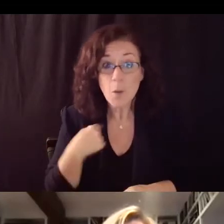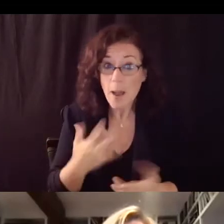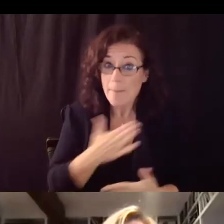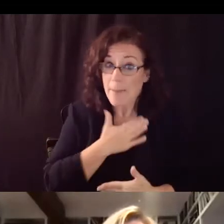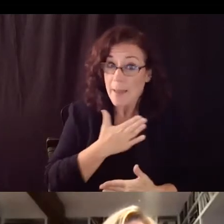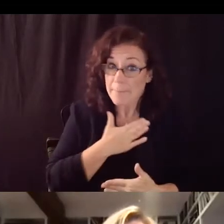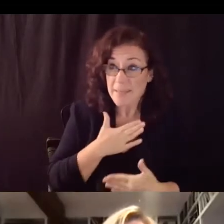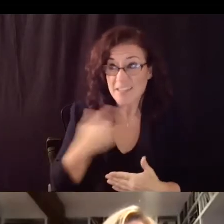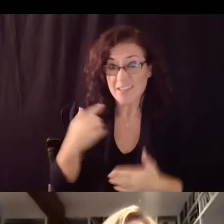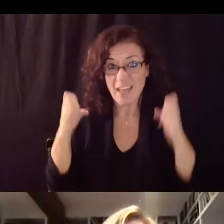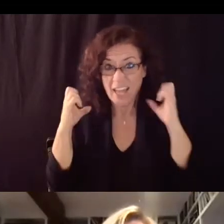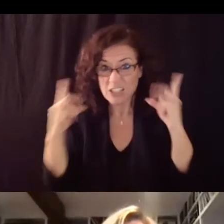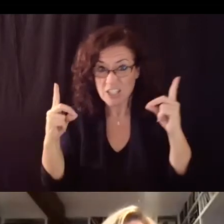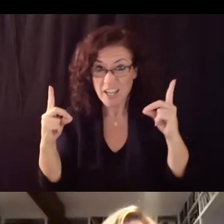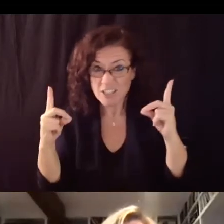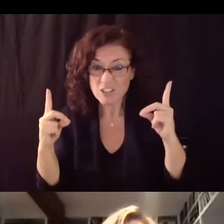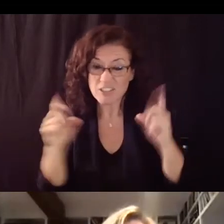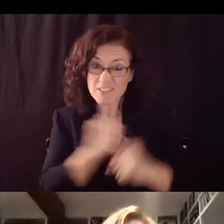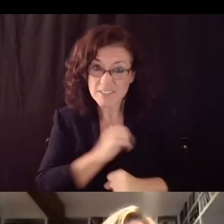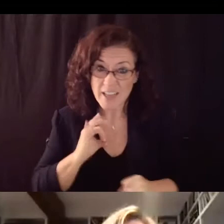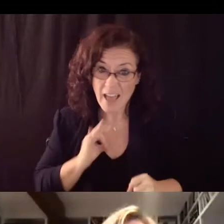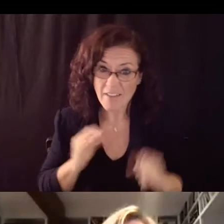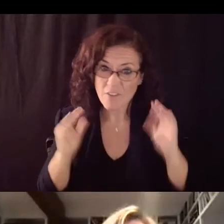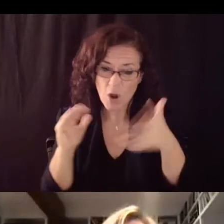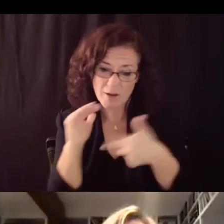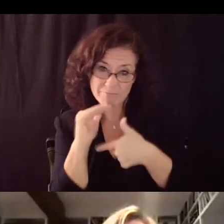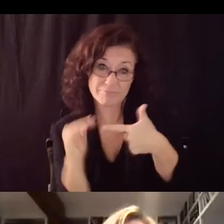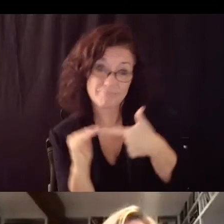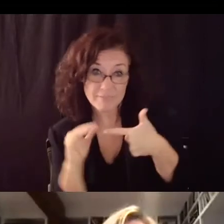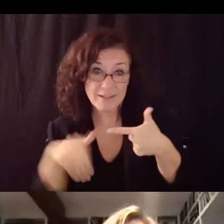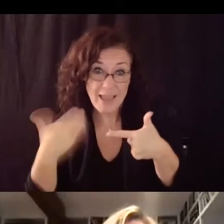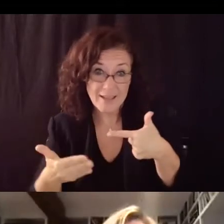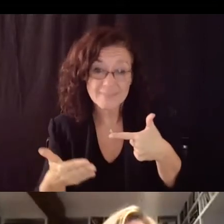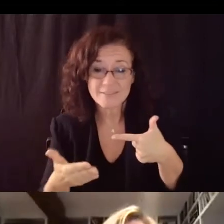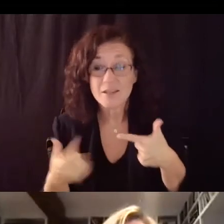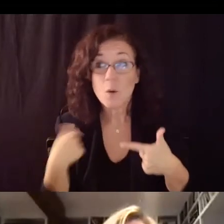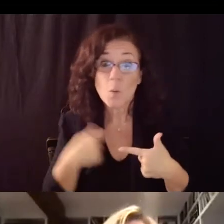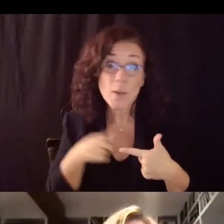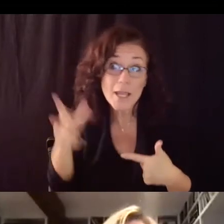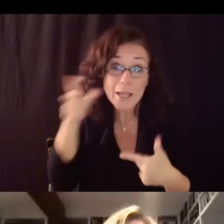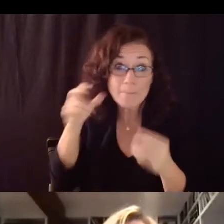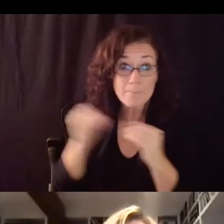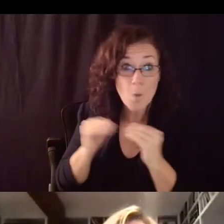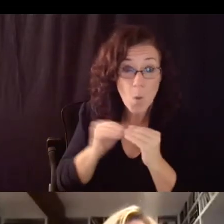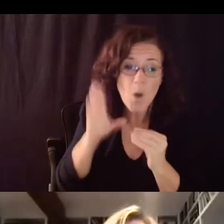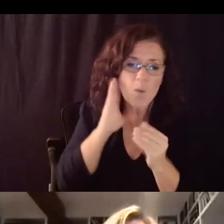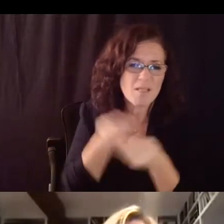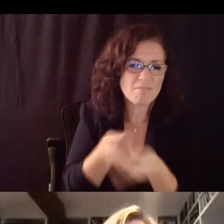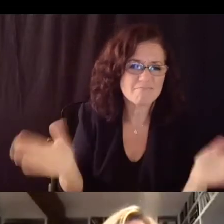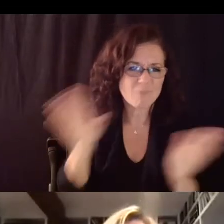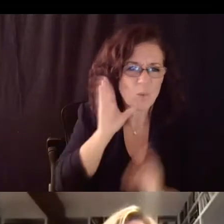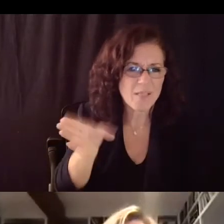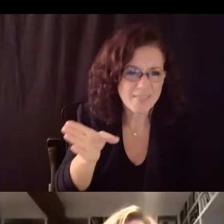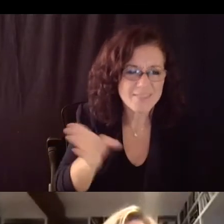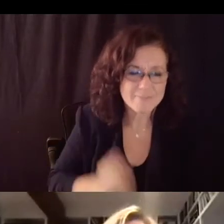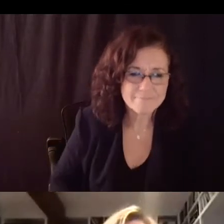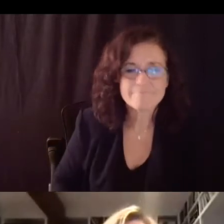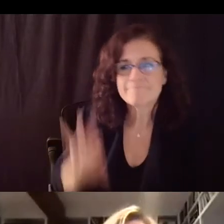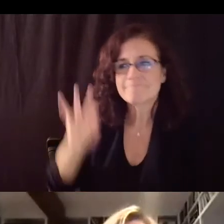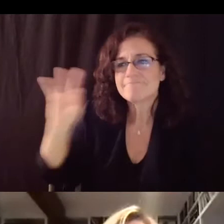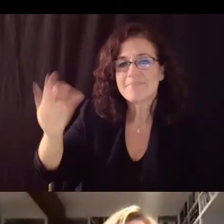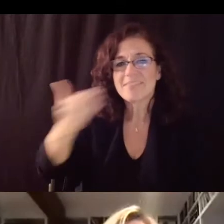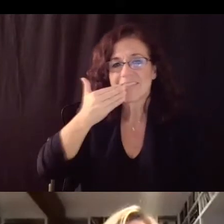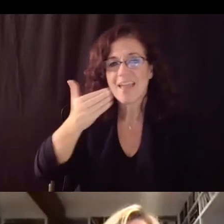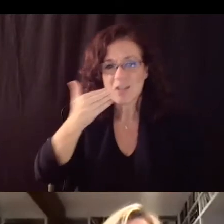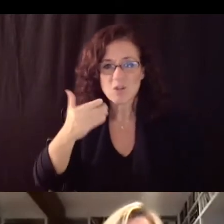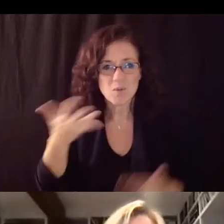next phase and as soon as we know more about that we will certainly share okay much appreciate thank you again thank you um president for those